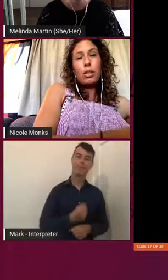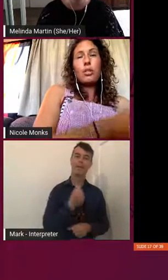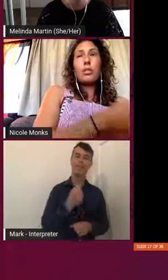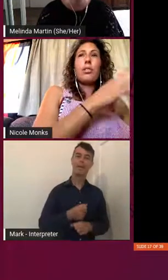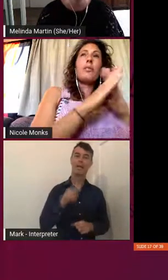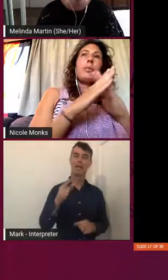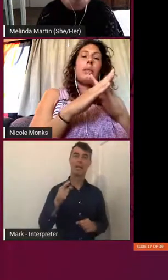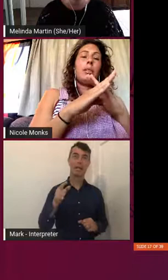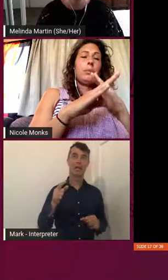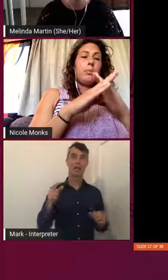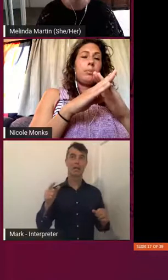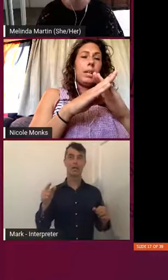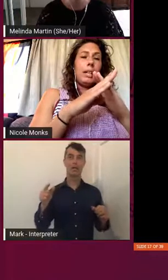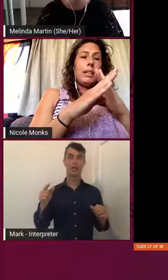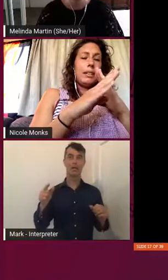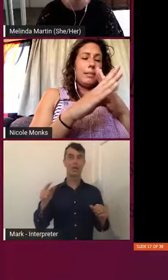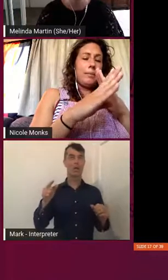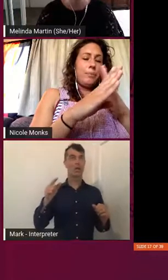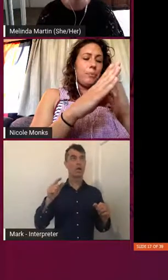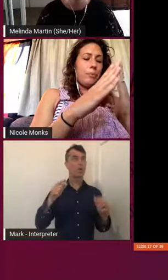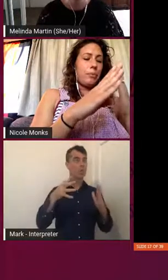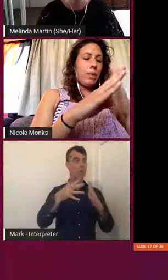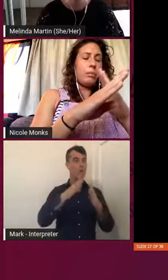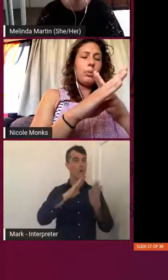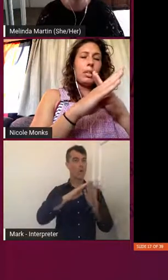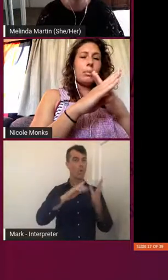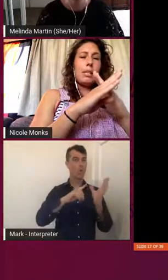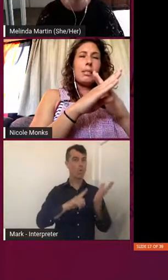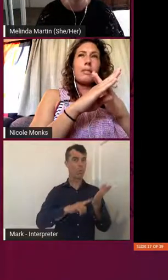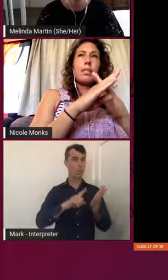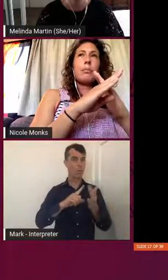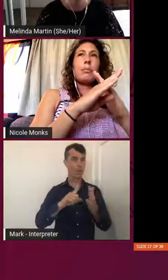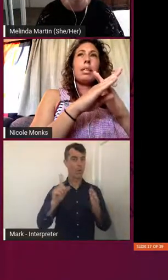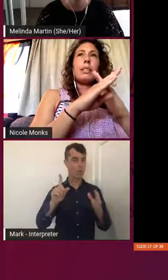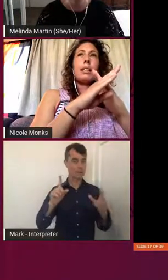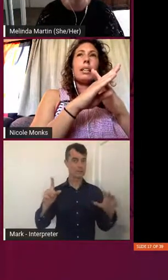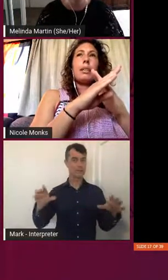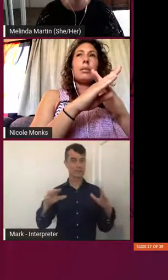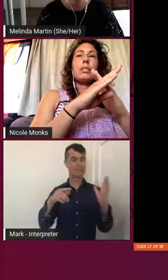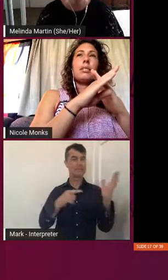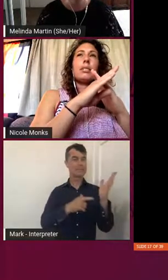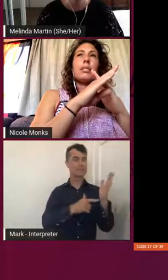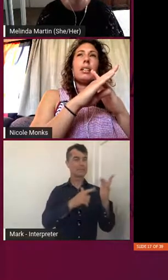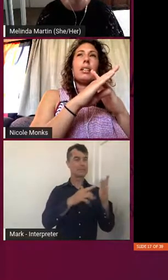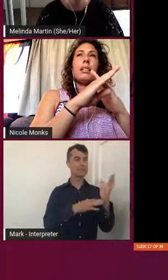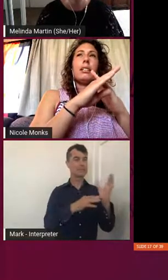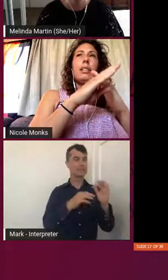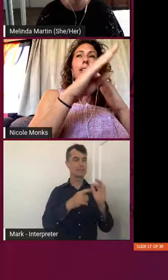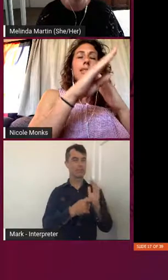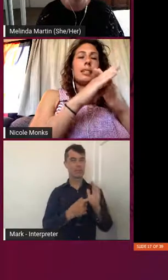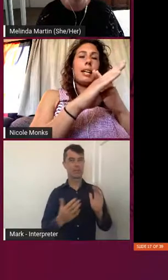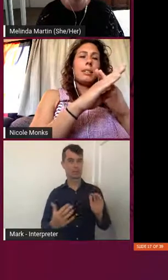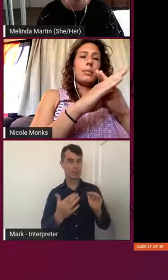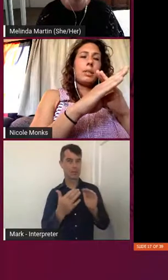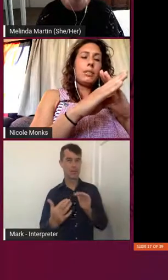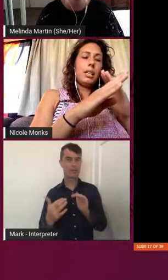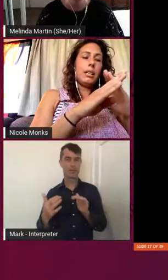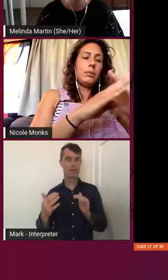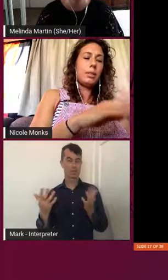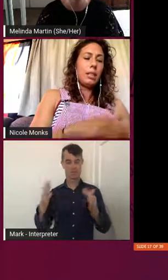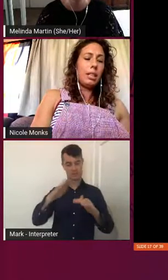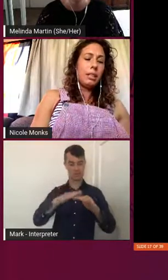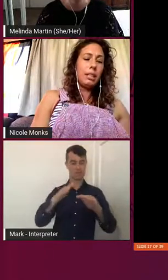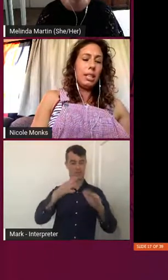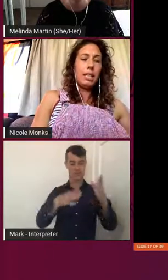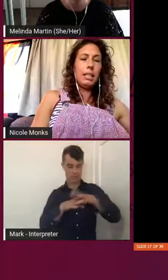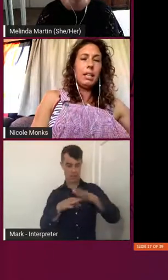structure of the whale by putting the pieces of timber. Basically, they were just stacked one on the